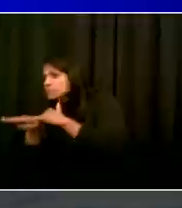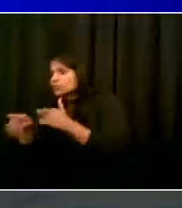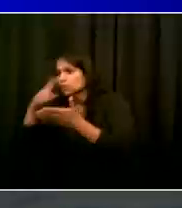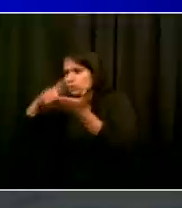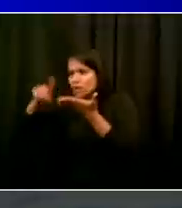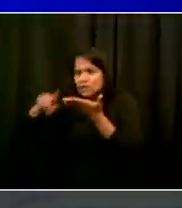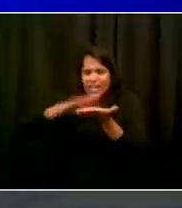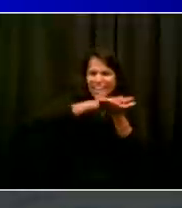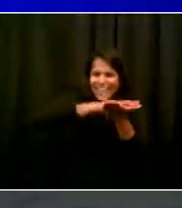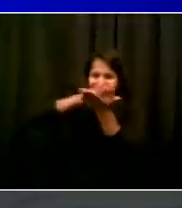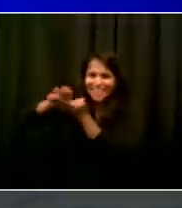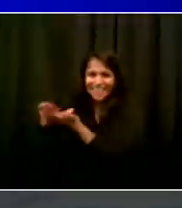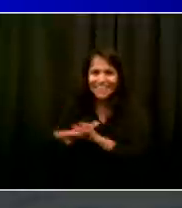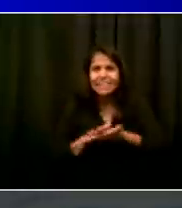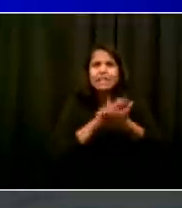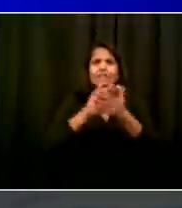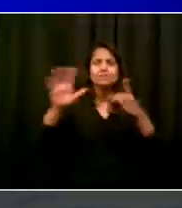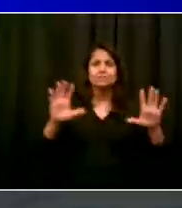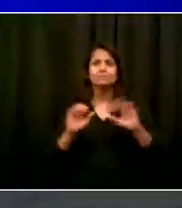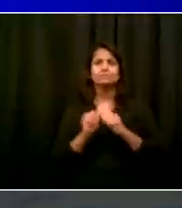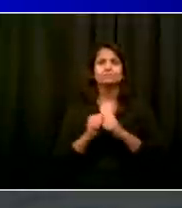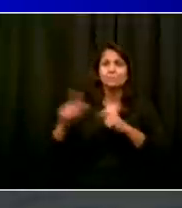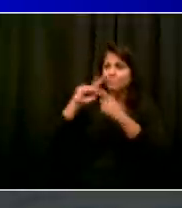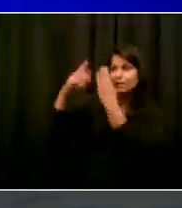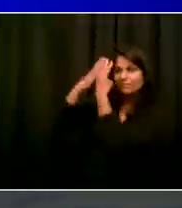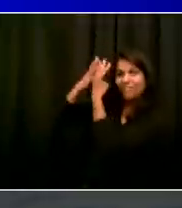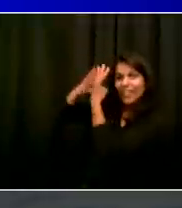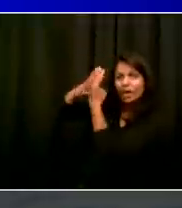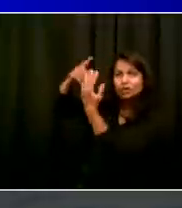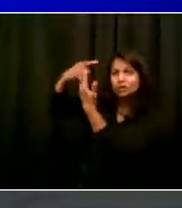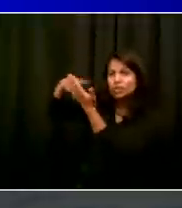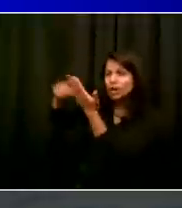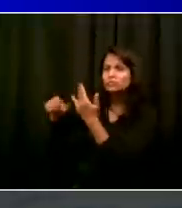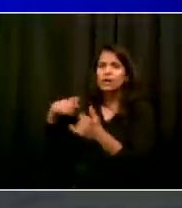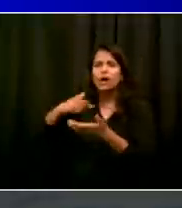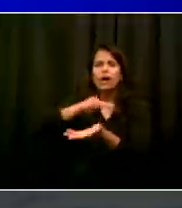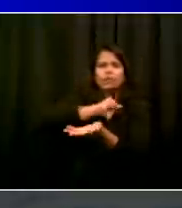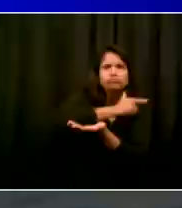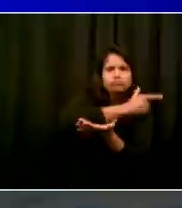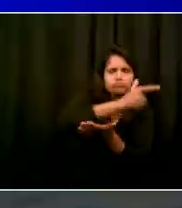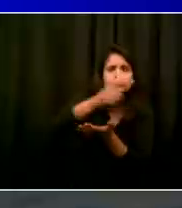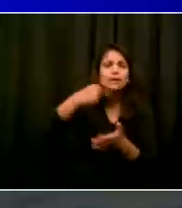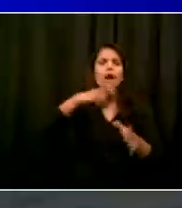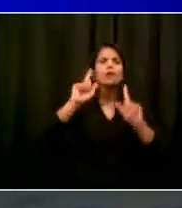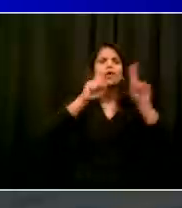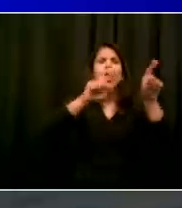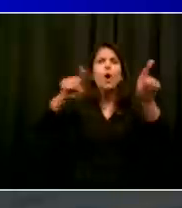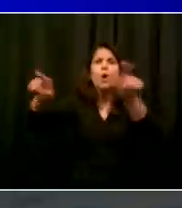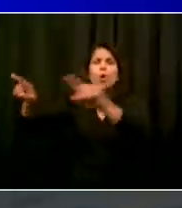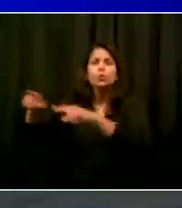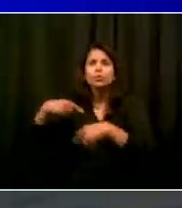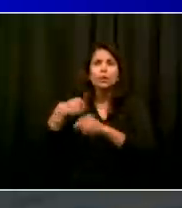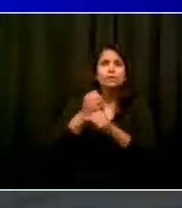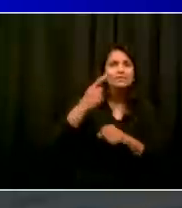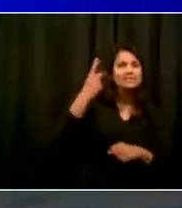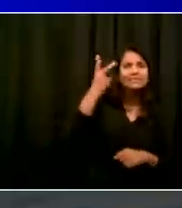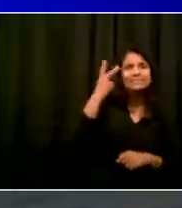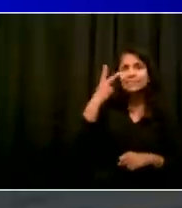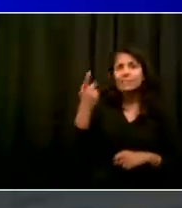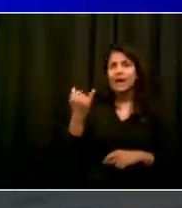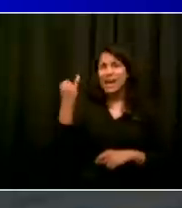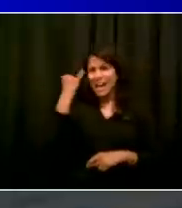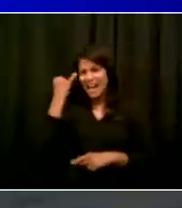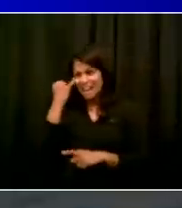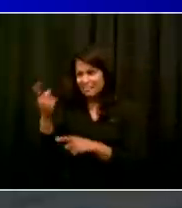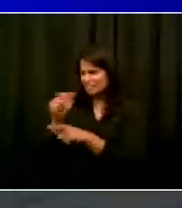business by business, hopefully finding good conditions where there are not good conditions. If they have